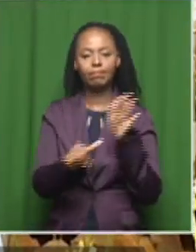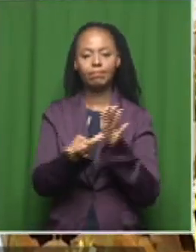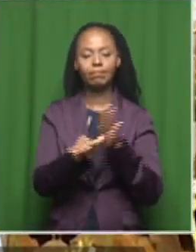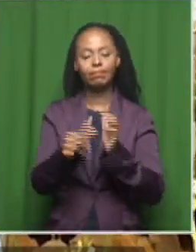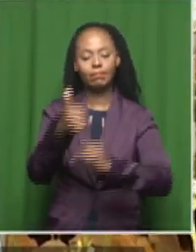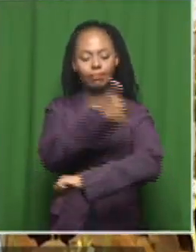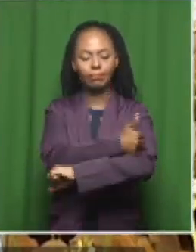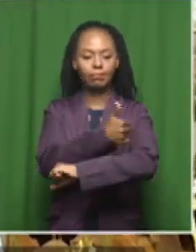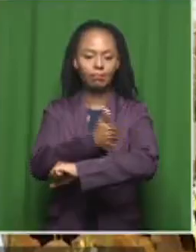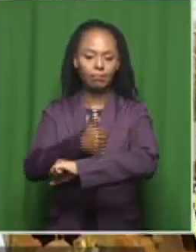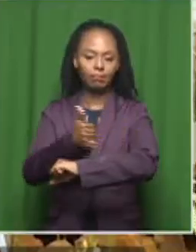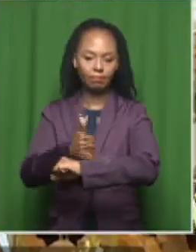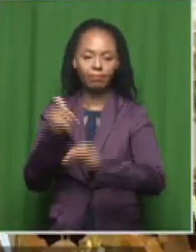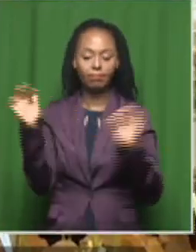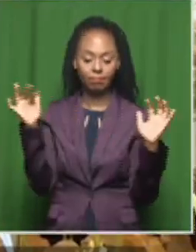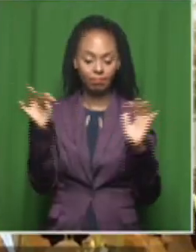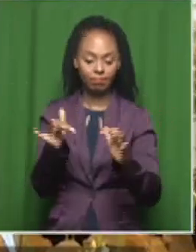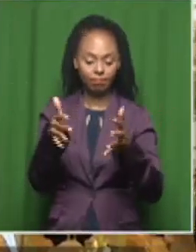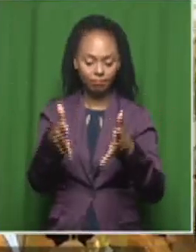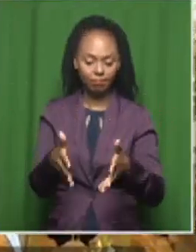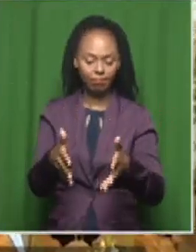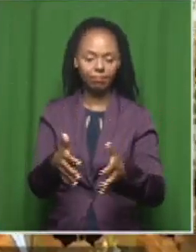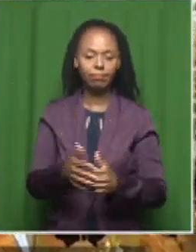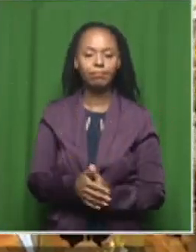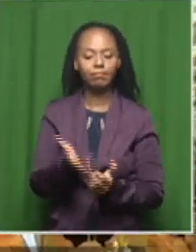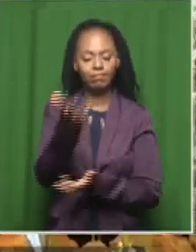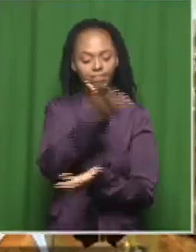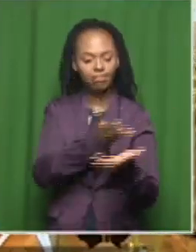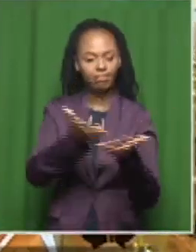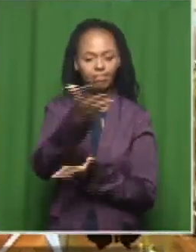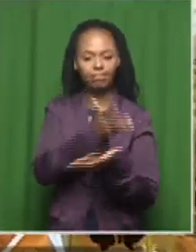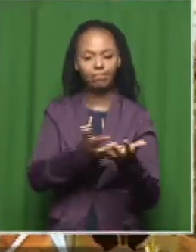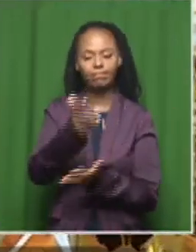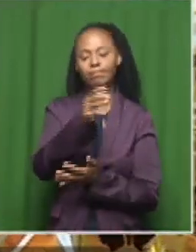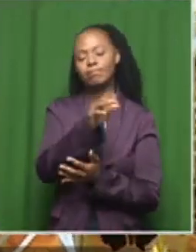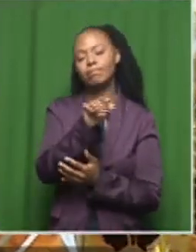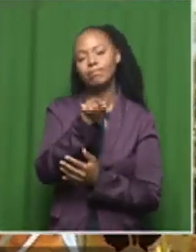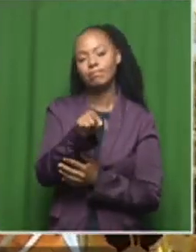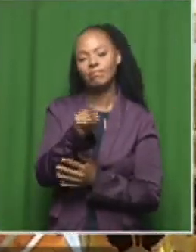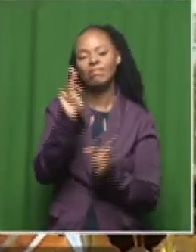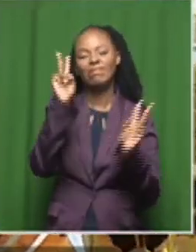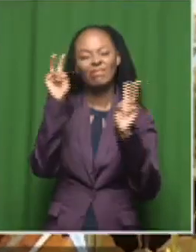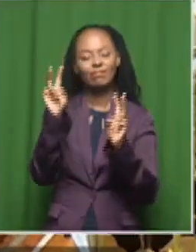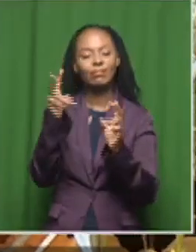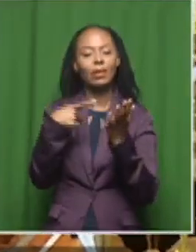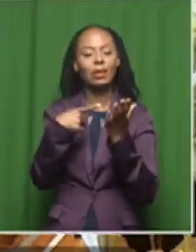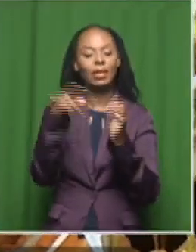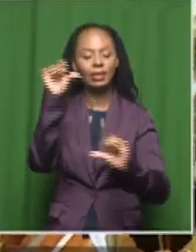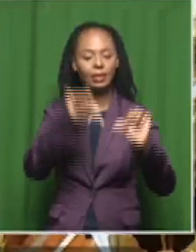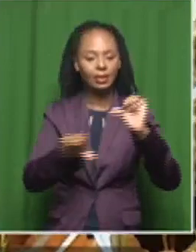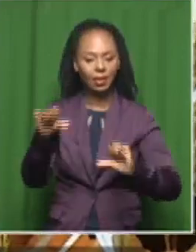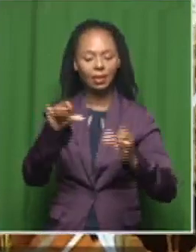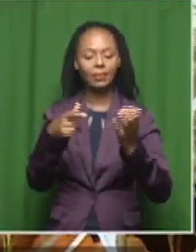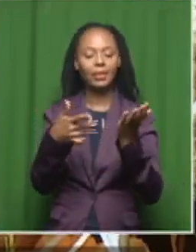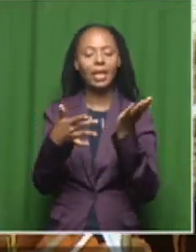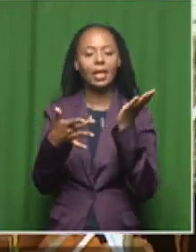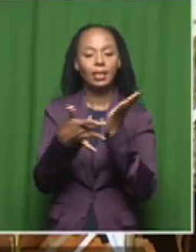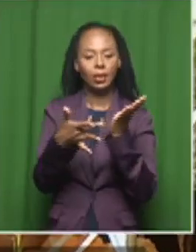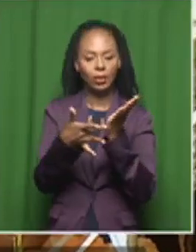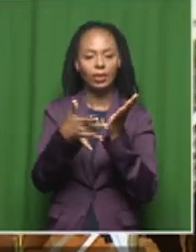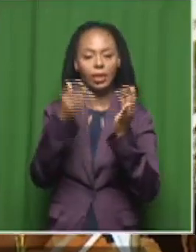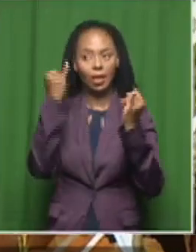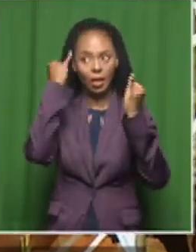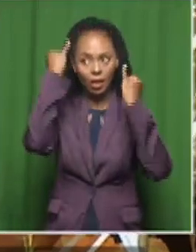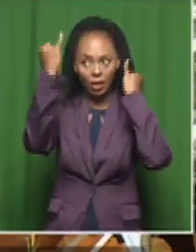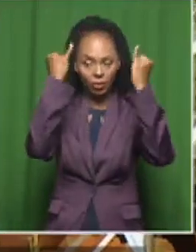converging here at the CSIR to talk about how science and technology and innovation can actually take us